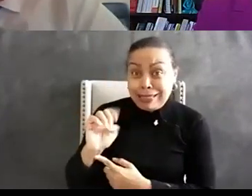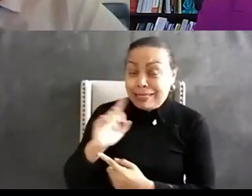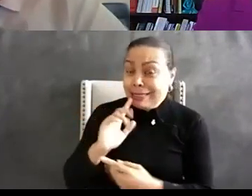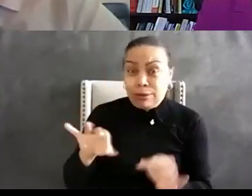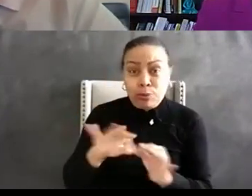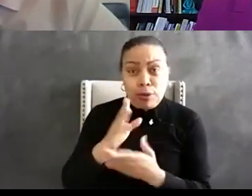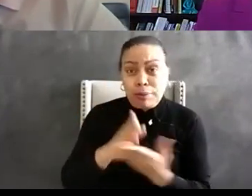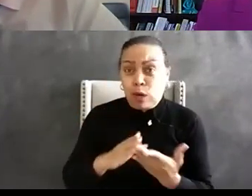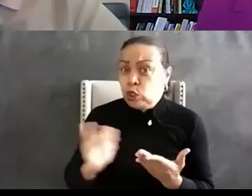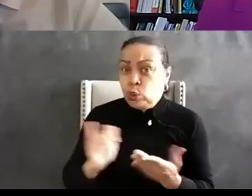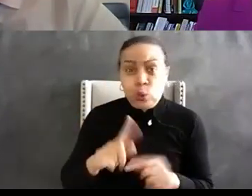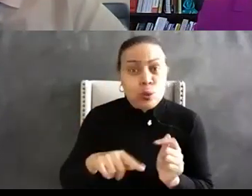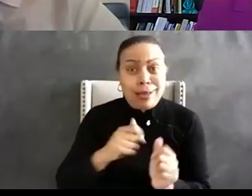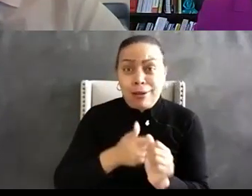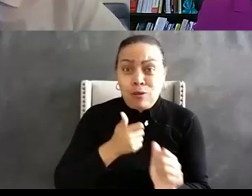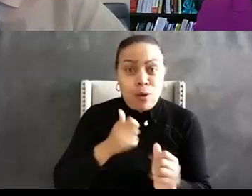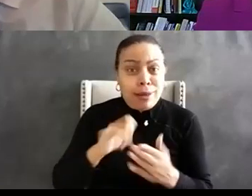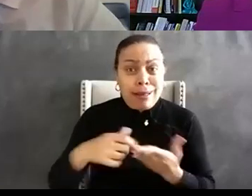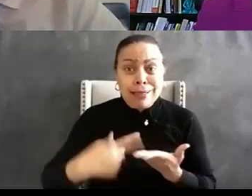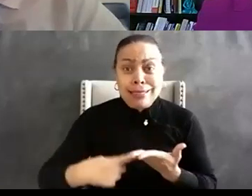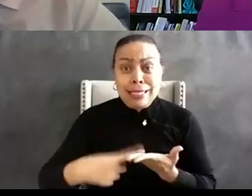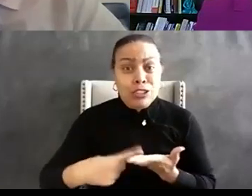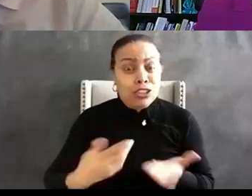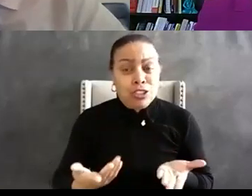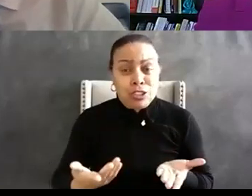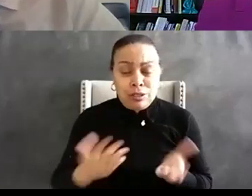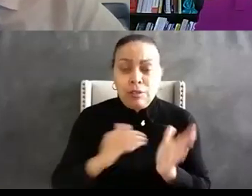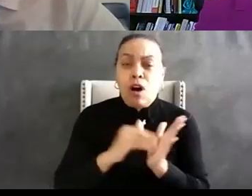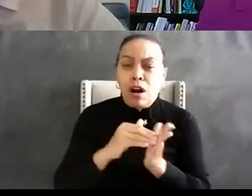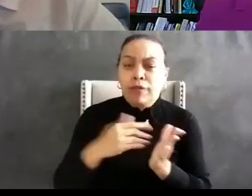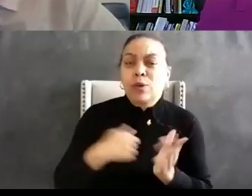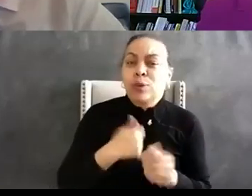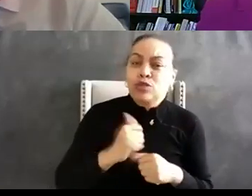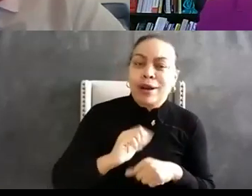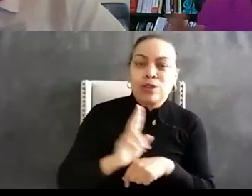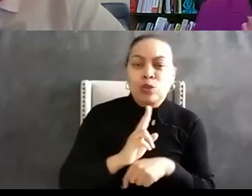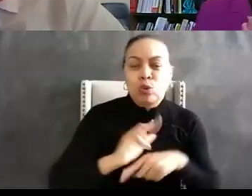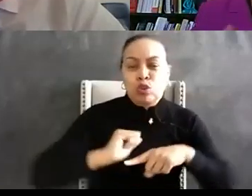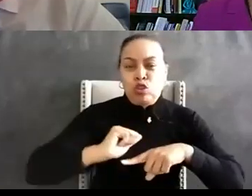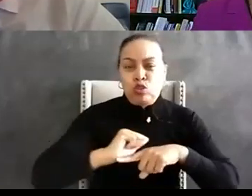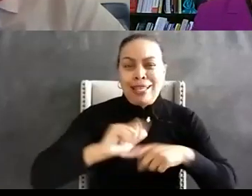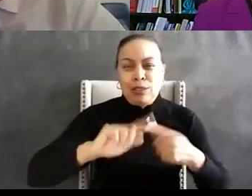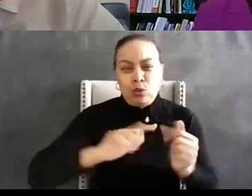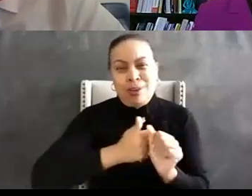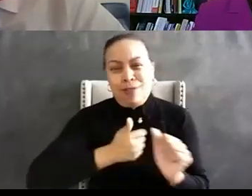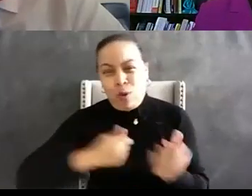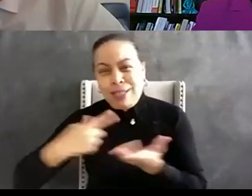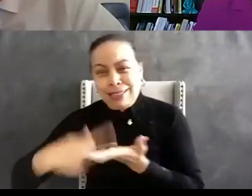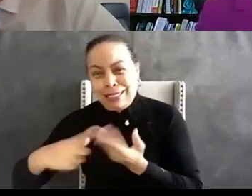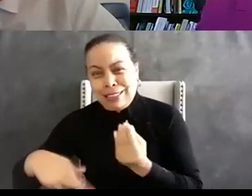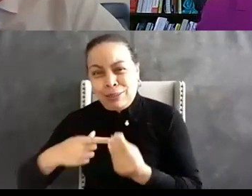avoid that conversation and oftentimes we try to use this training to avoid that conversation